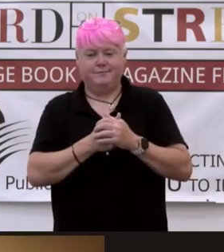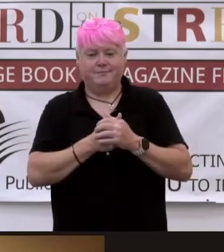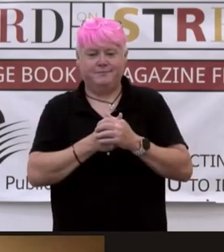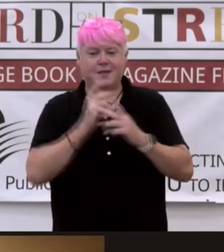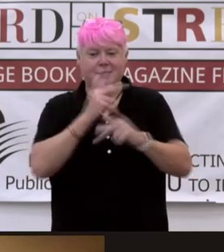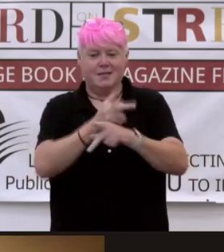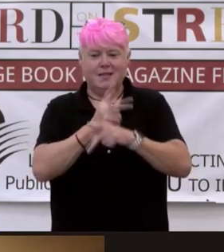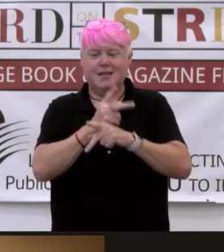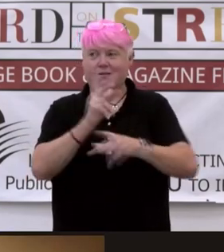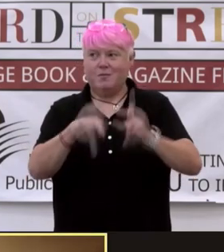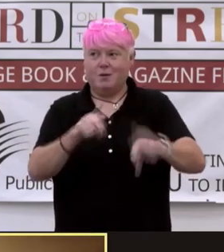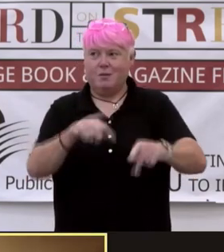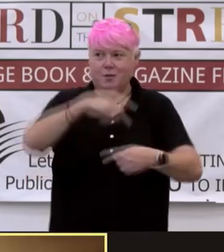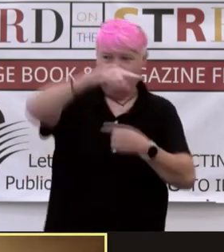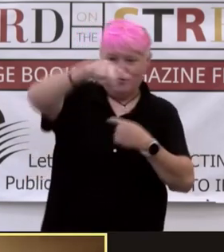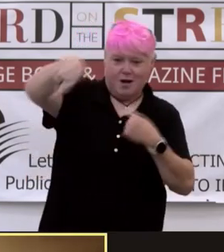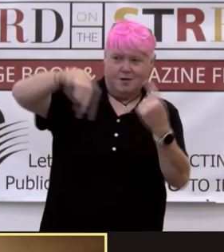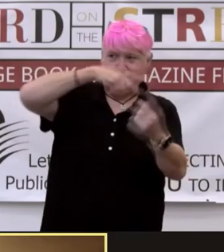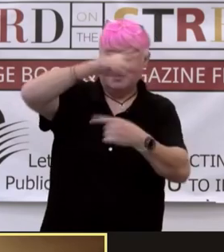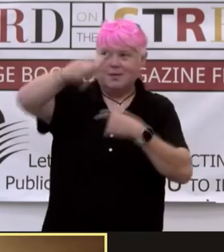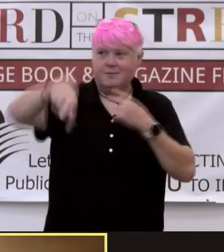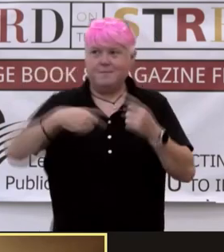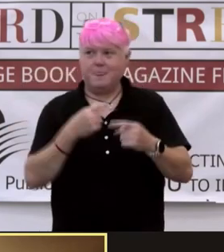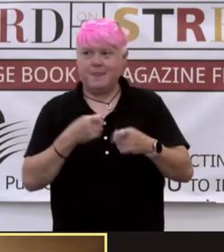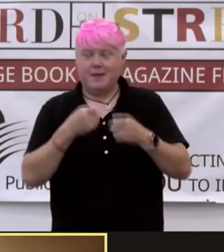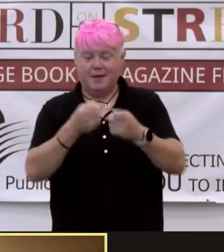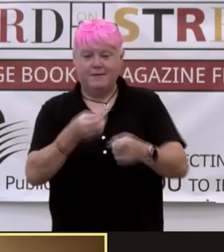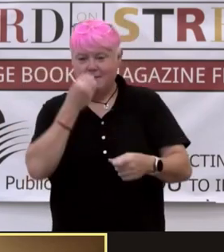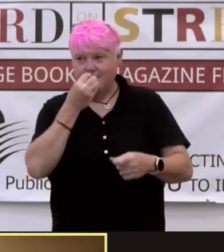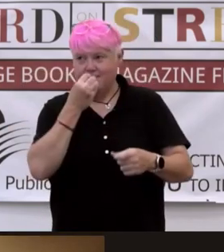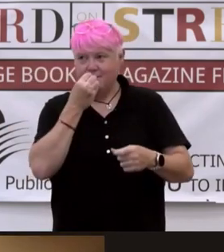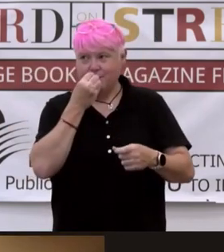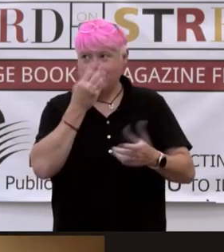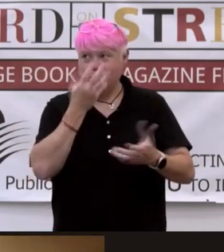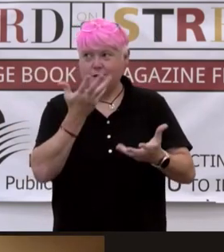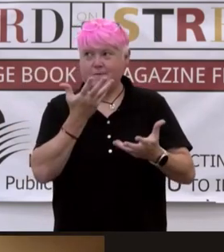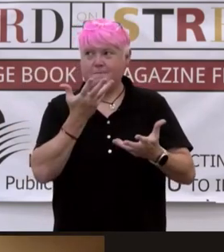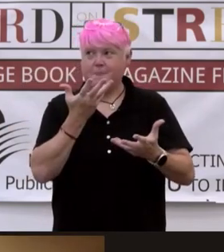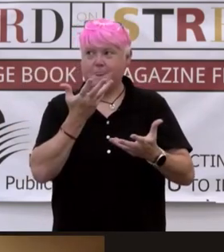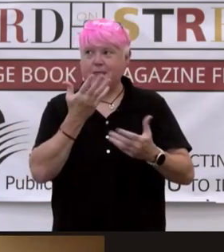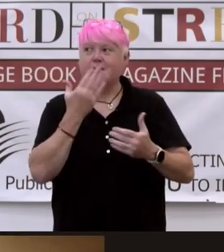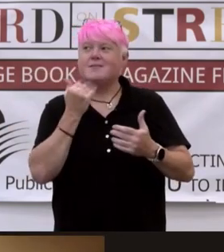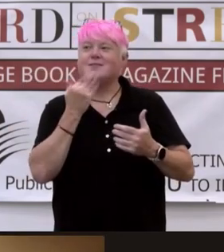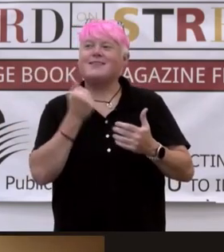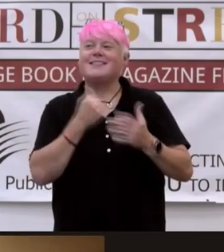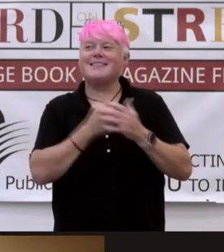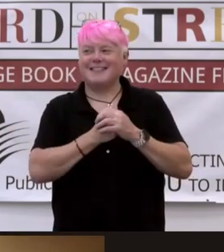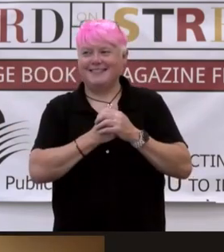of the people around her. Giving them food, even though they don't want was going to say with sweets. Yes. sweets.